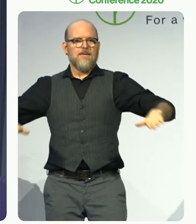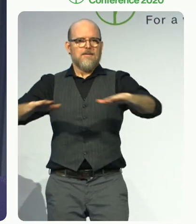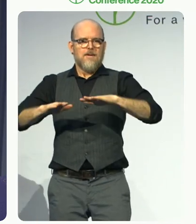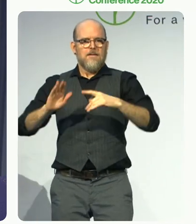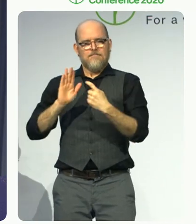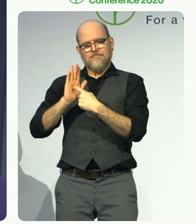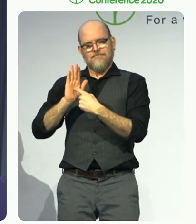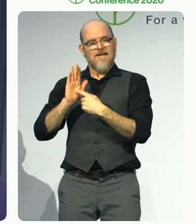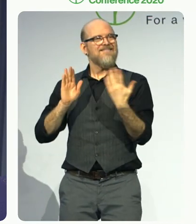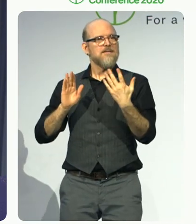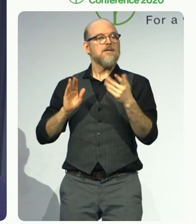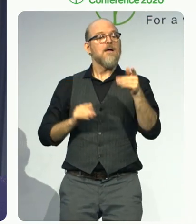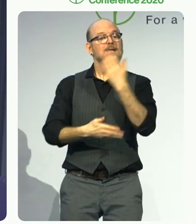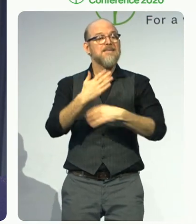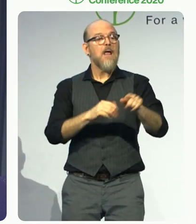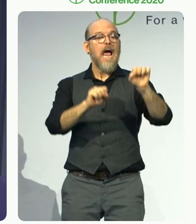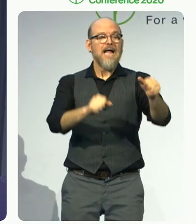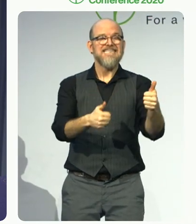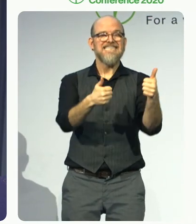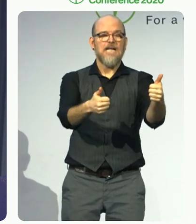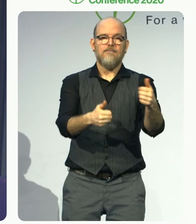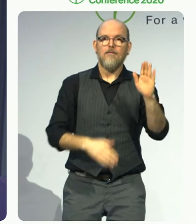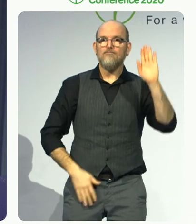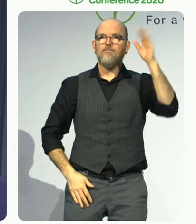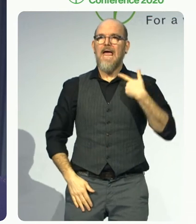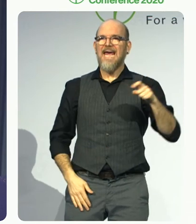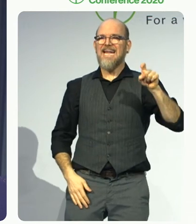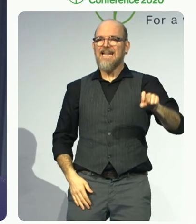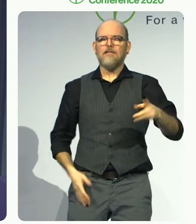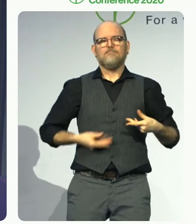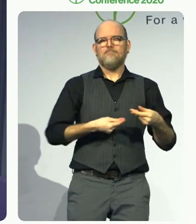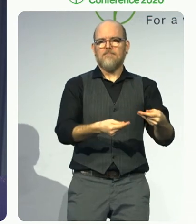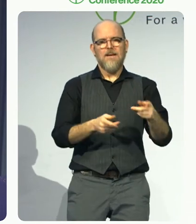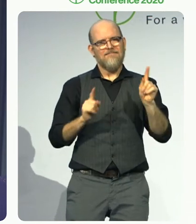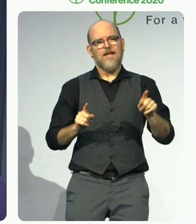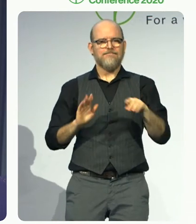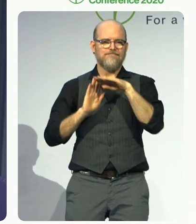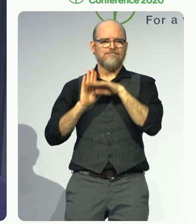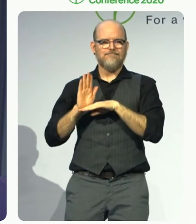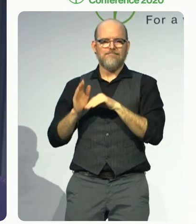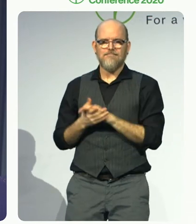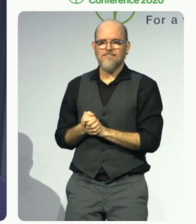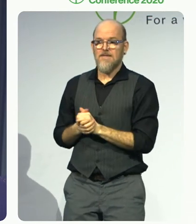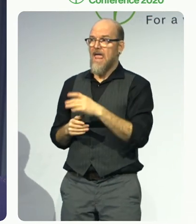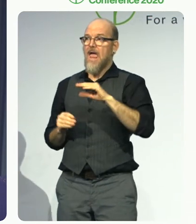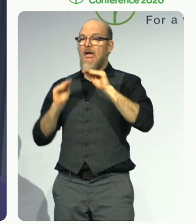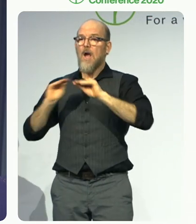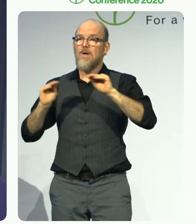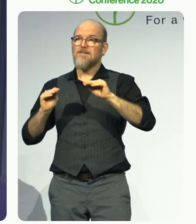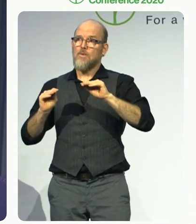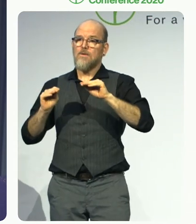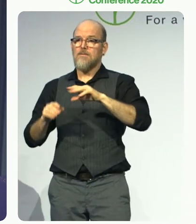The aim here is to provide open access to all forms of education, in other words, to ensure